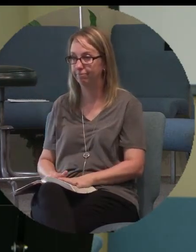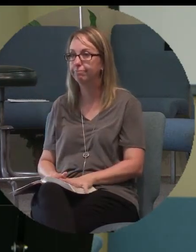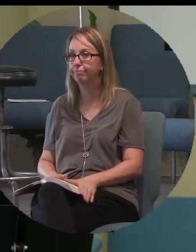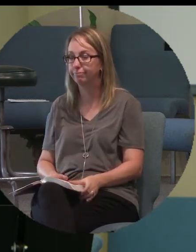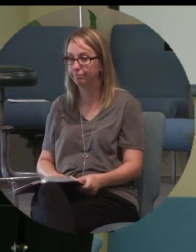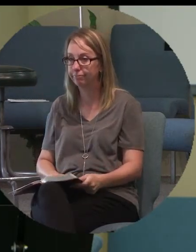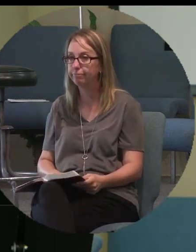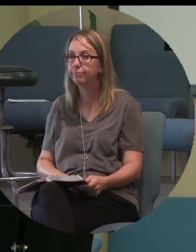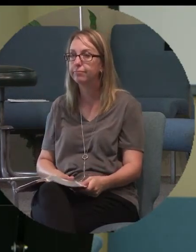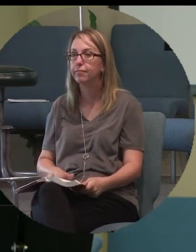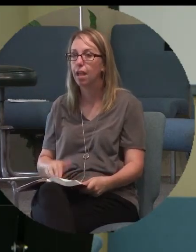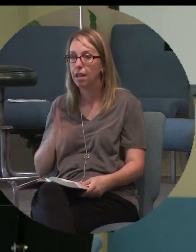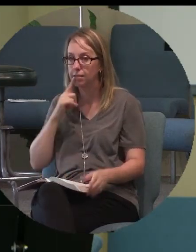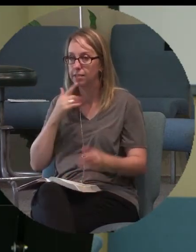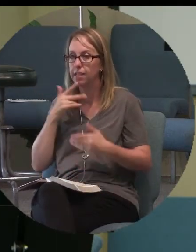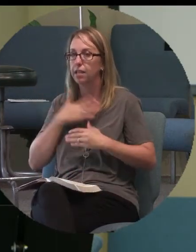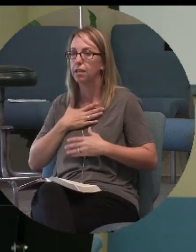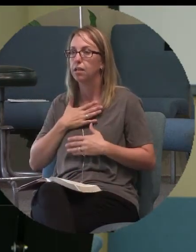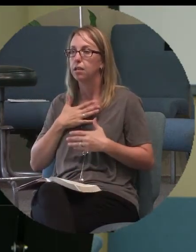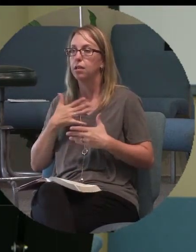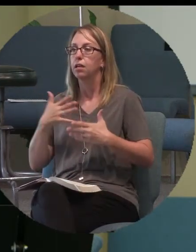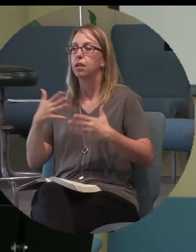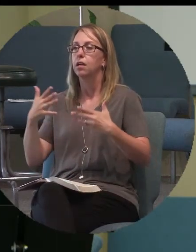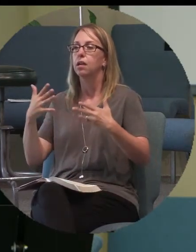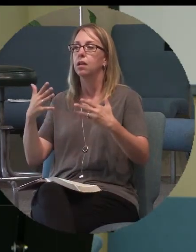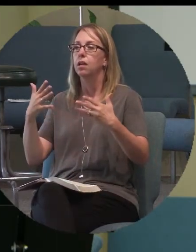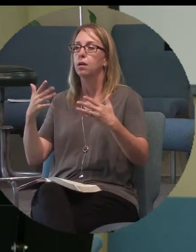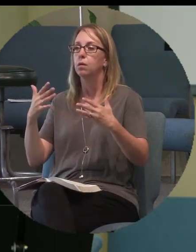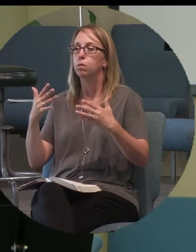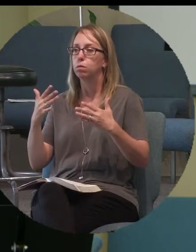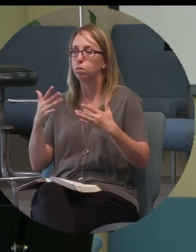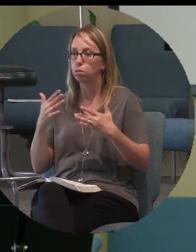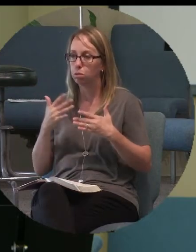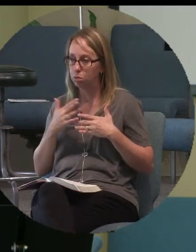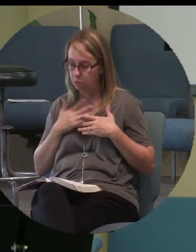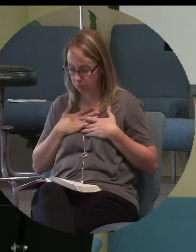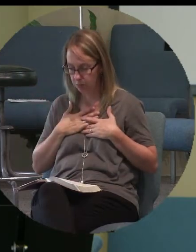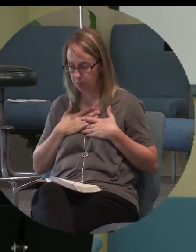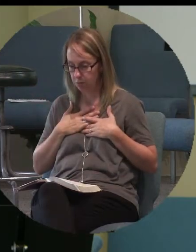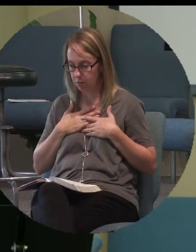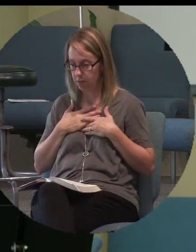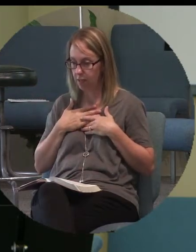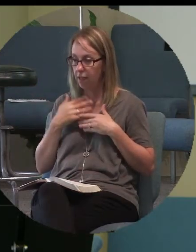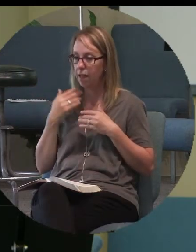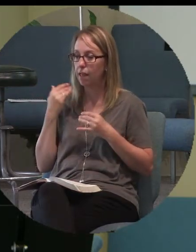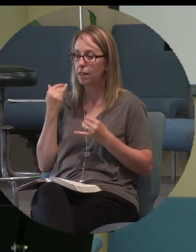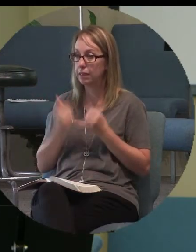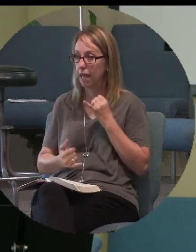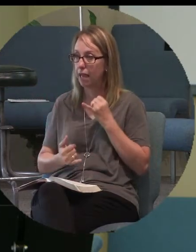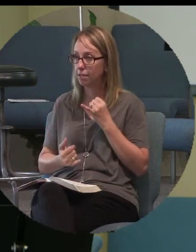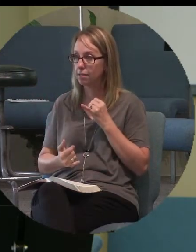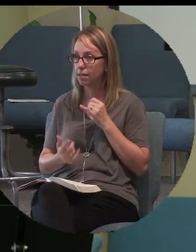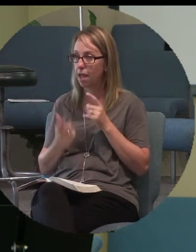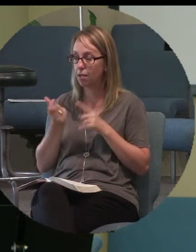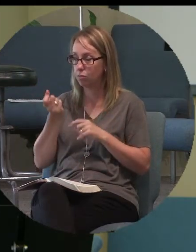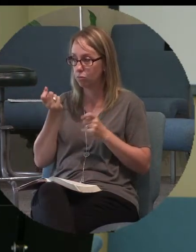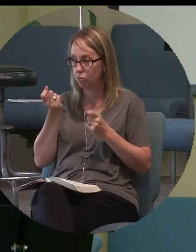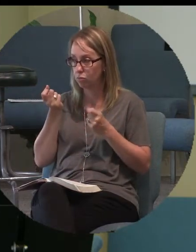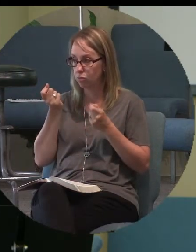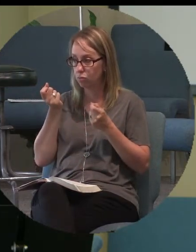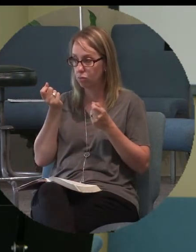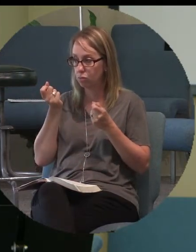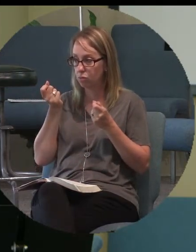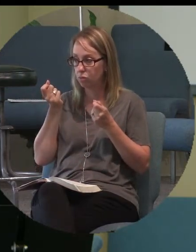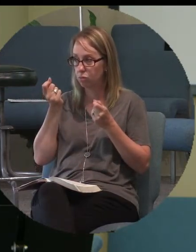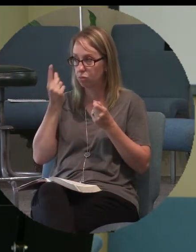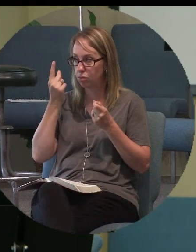And it says he breathed his last breath and all of a sudden realization began